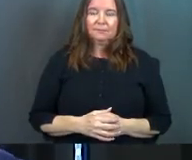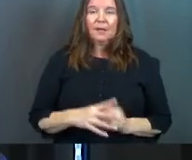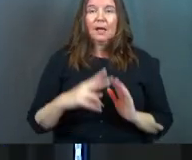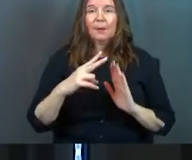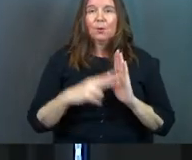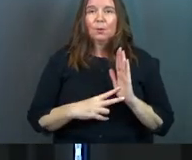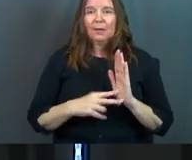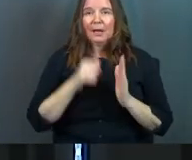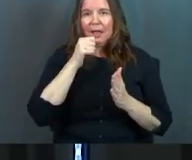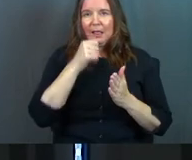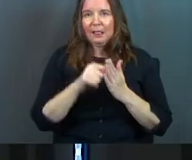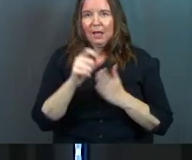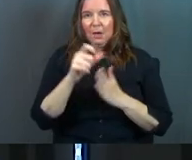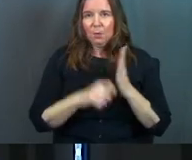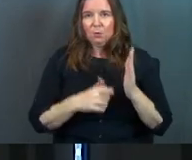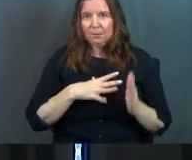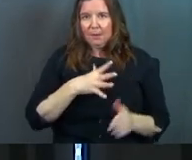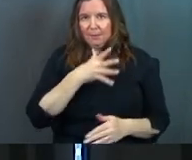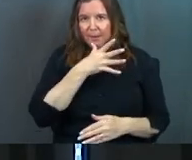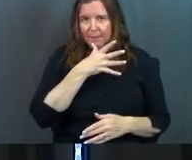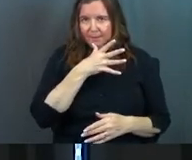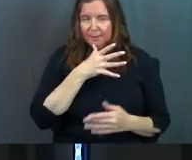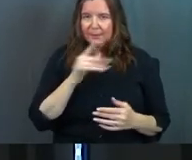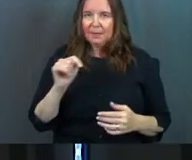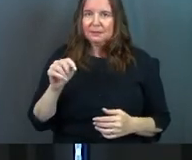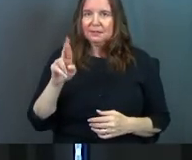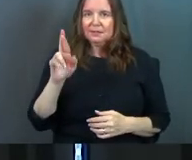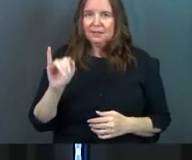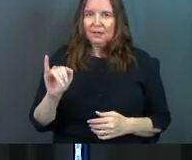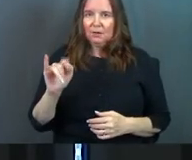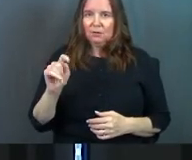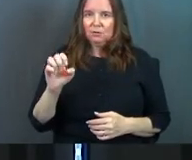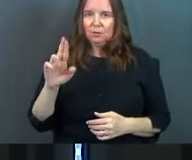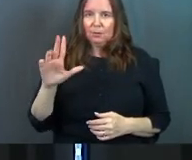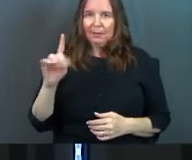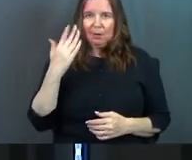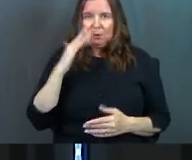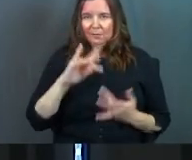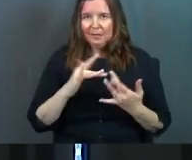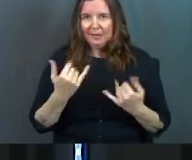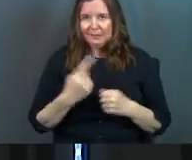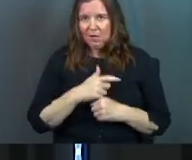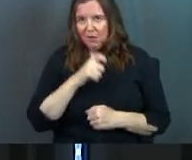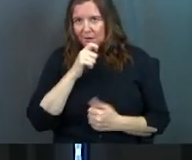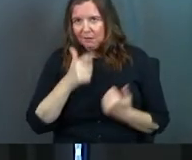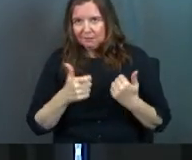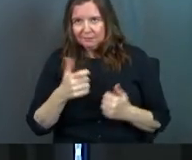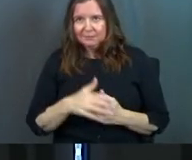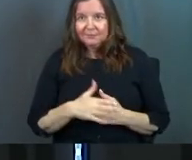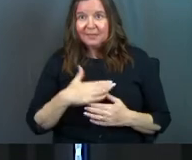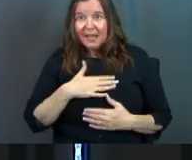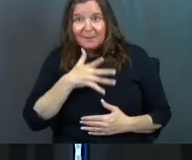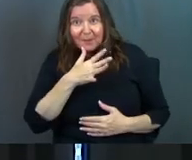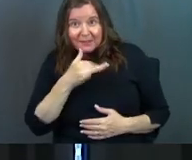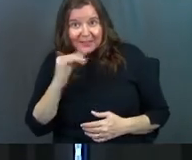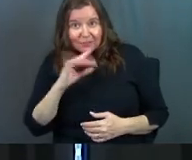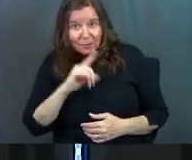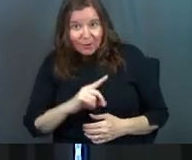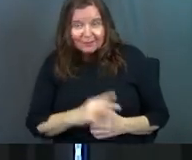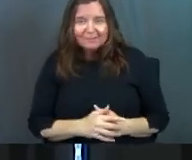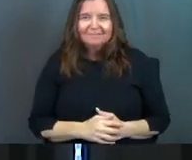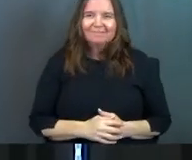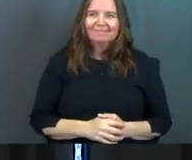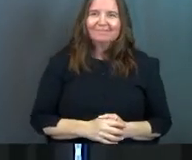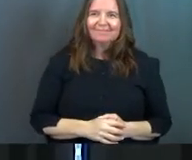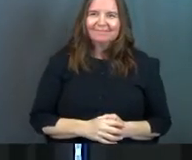I'm going to read you a little letter I wrote to my mom, Terry Trueblood. I don't know if she's online today or not. Happy Mother's Day if you are.